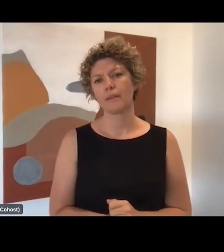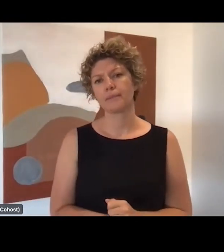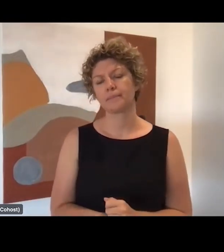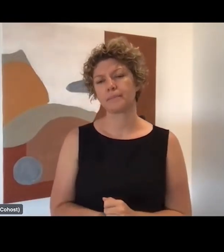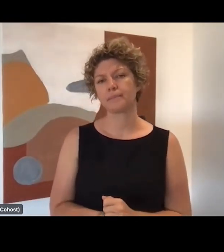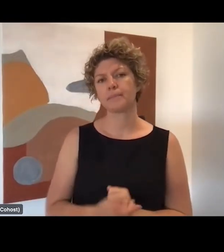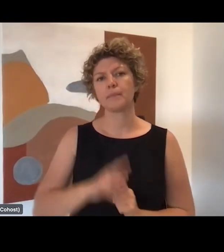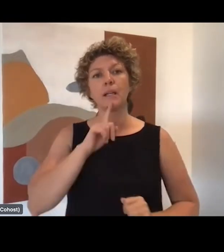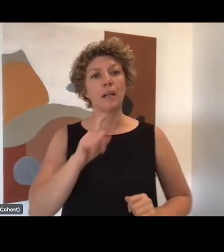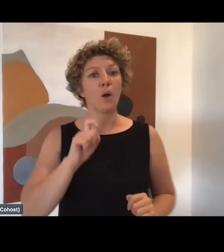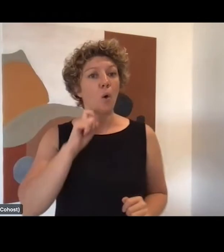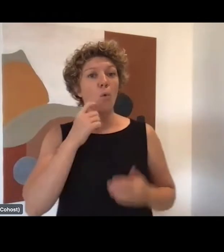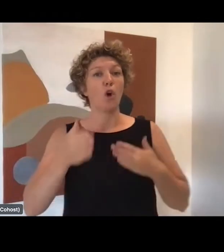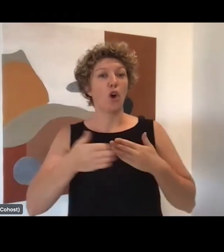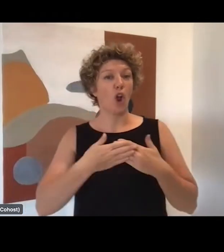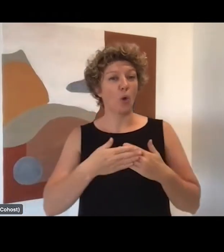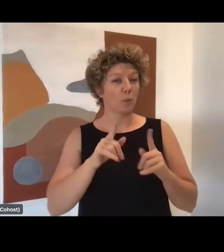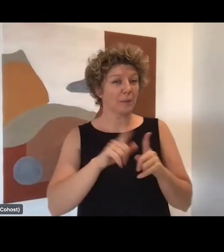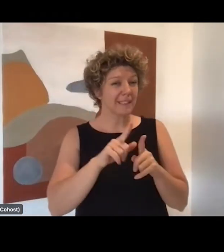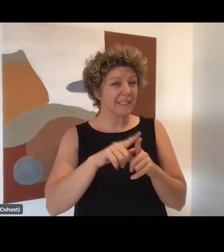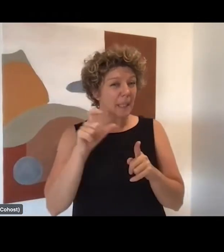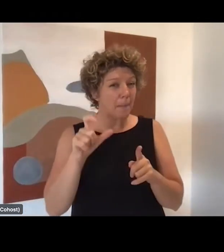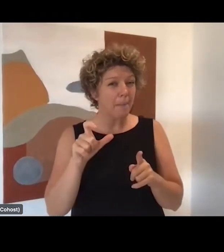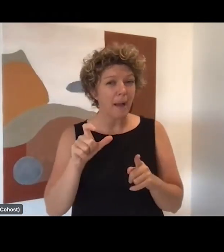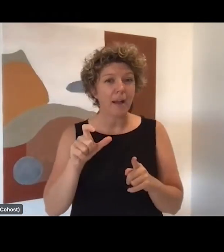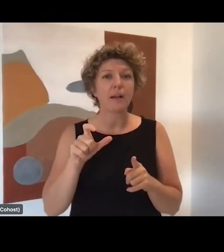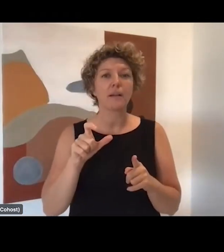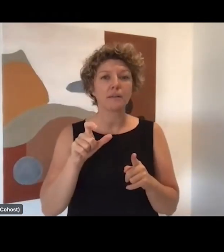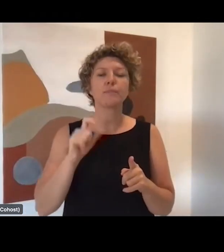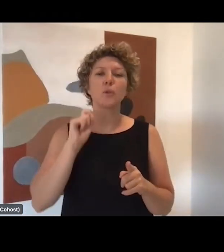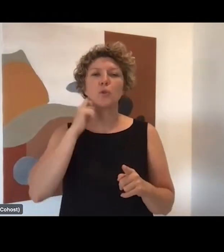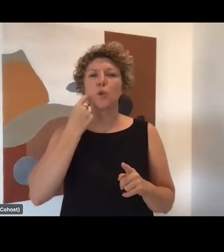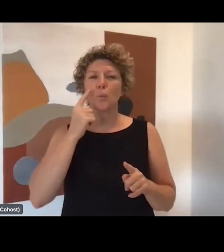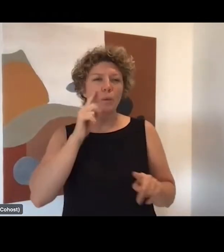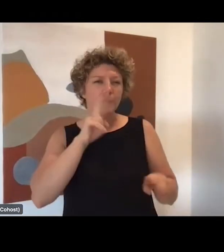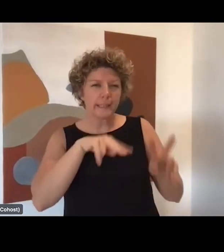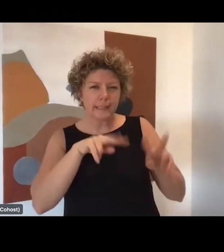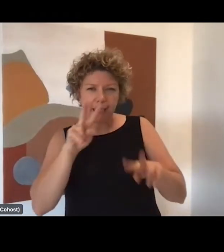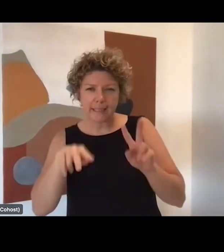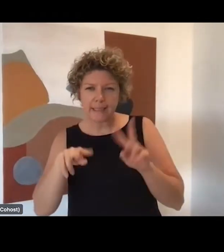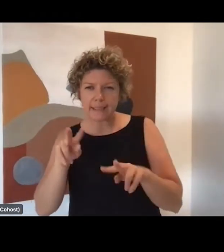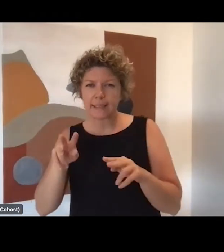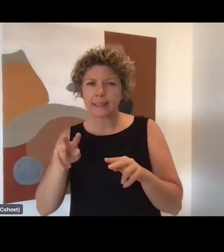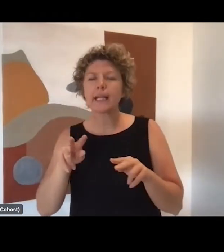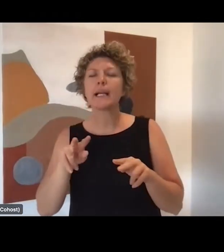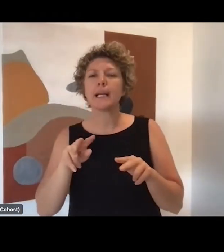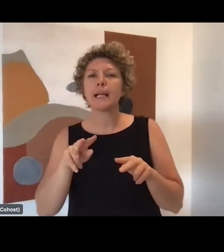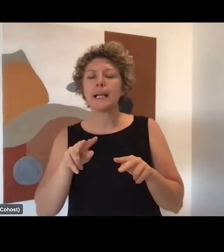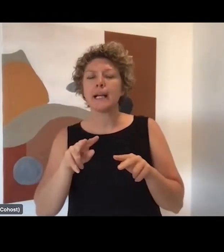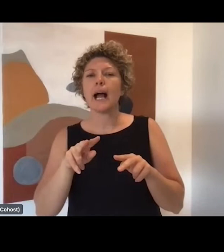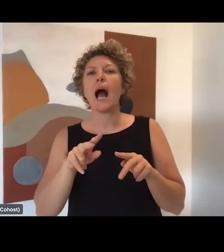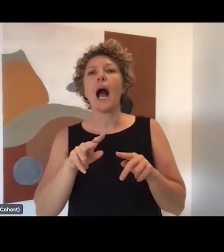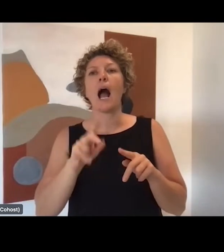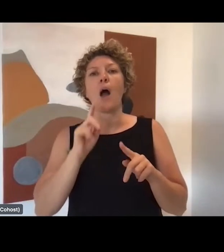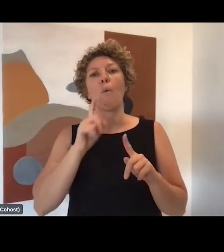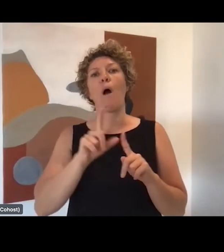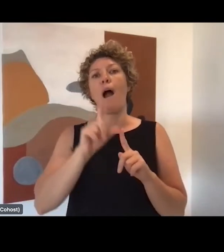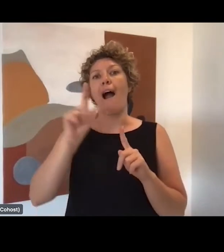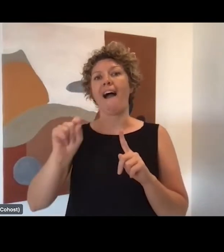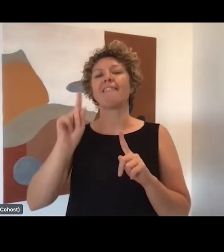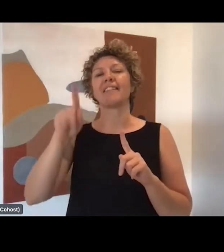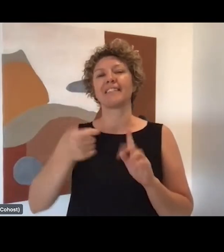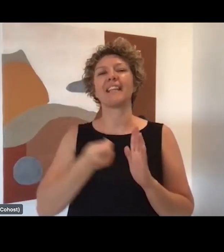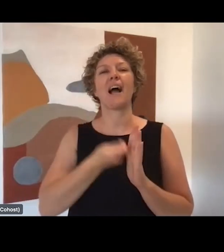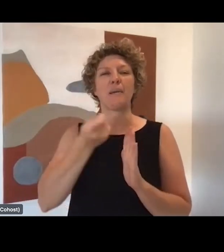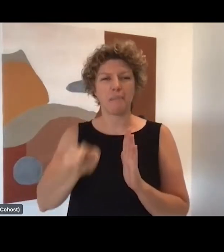closes at the start of December. So we will assess it from then and try and get our payments as soon as possible.